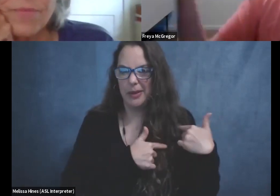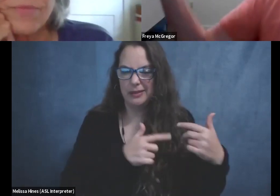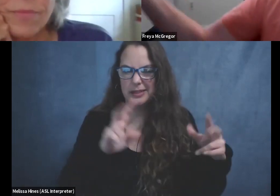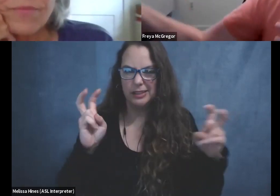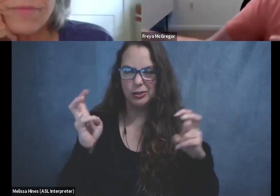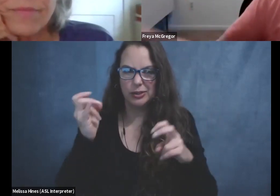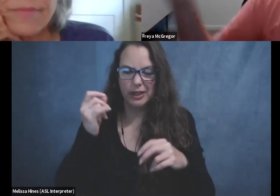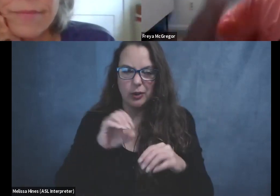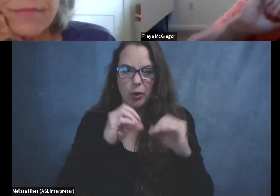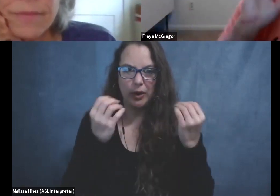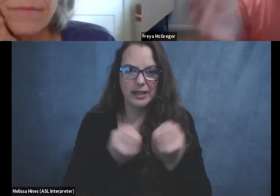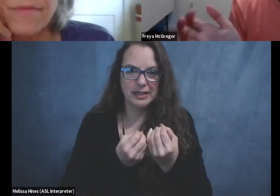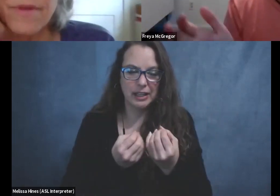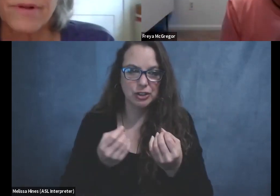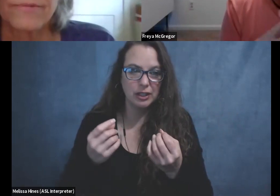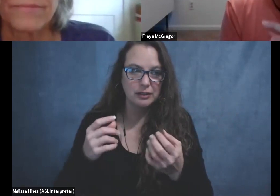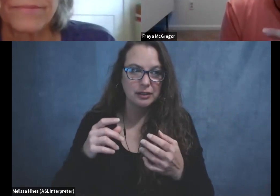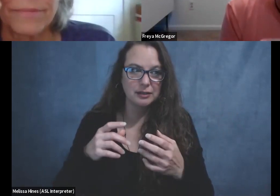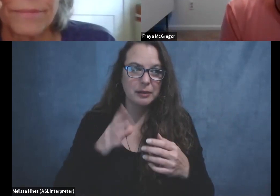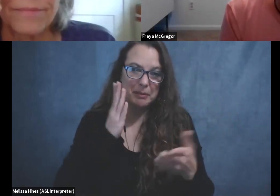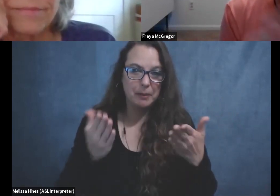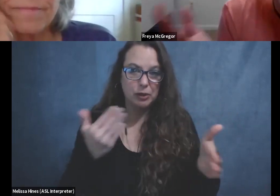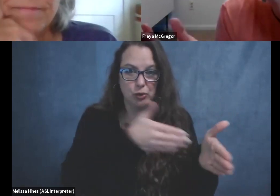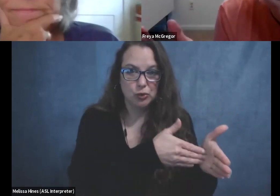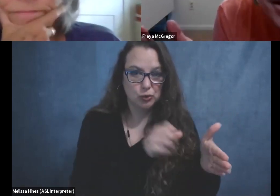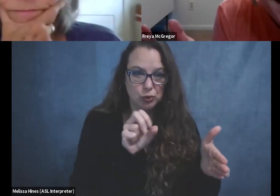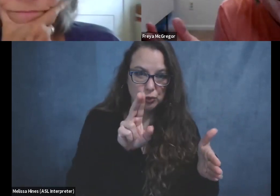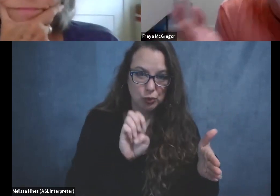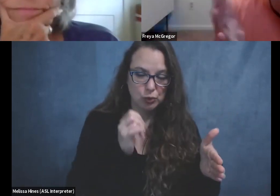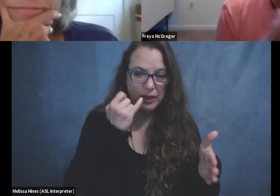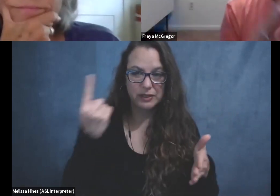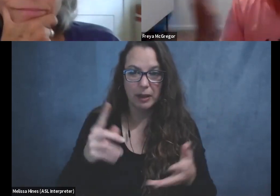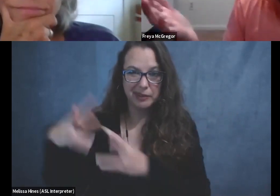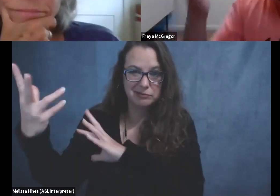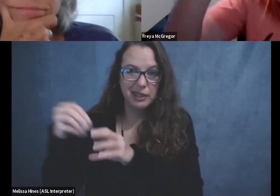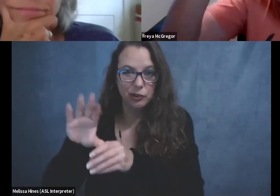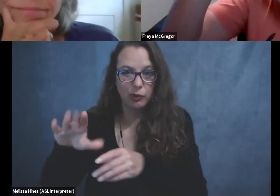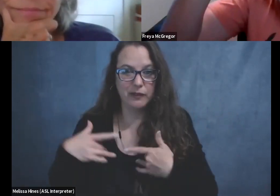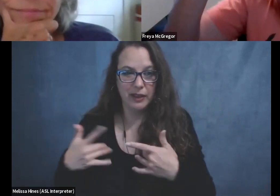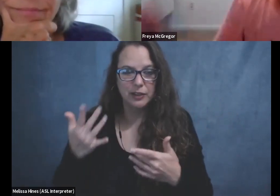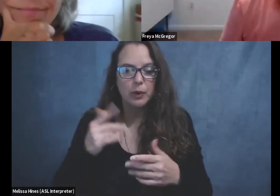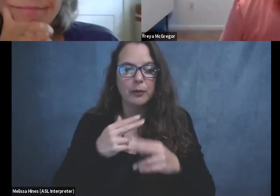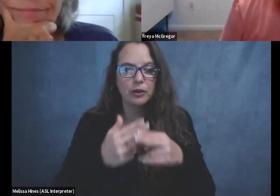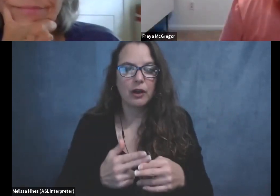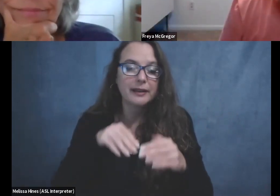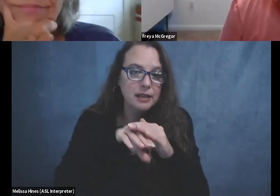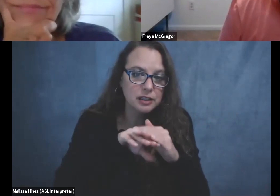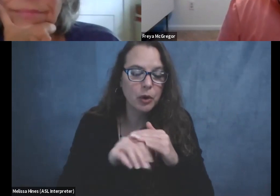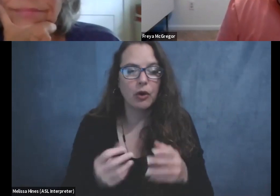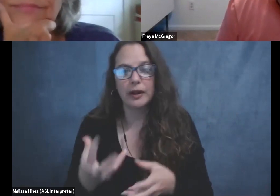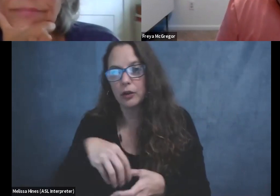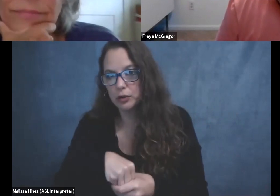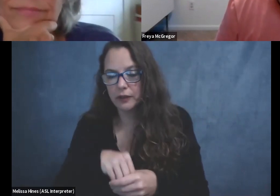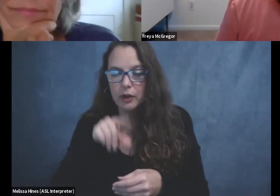went bad on your event. So that's why we recommend calling it an accessible bird outing or an inclusive bird outing. And there's a whole lot